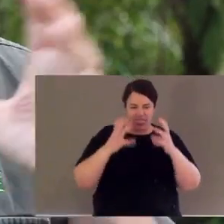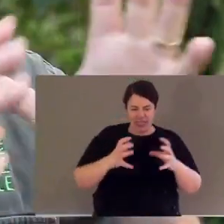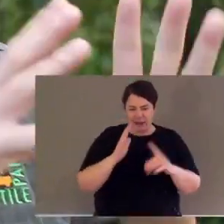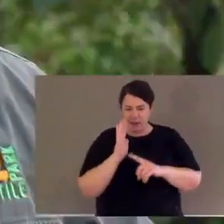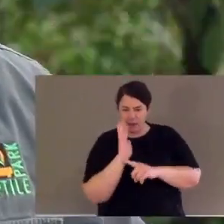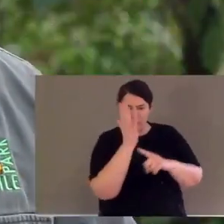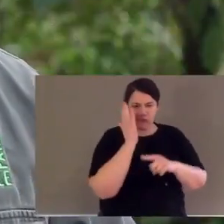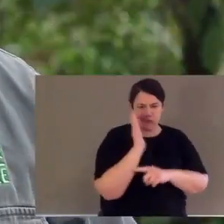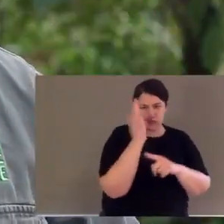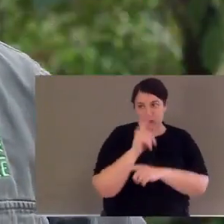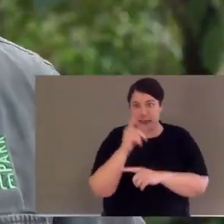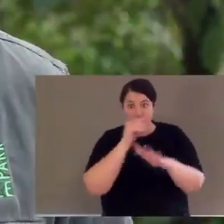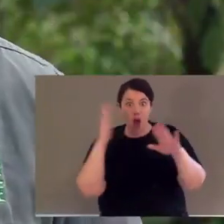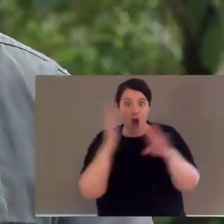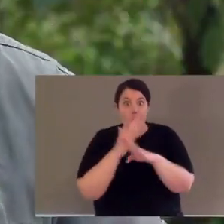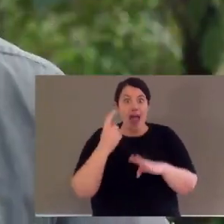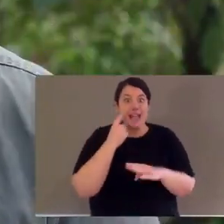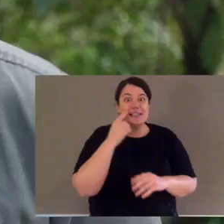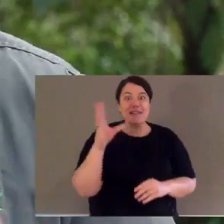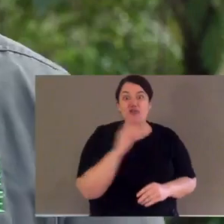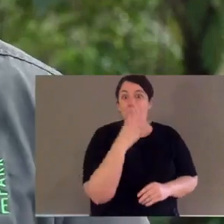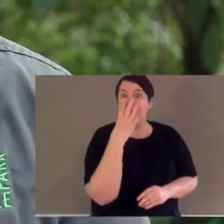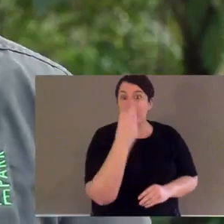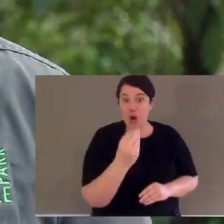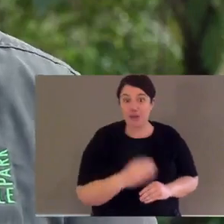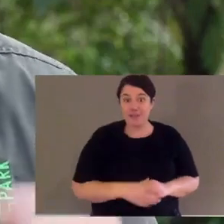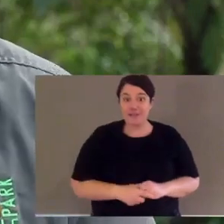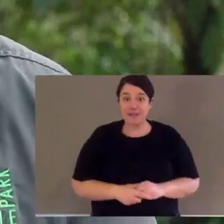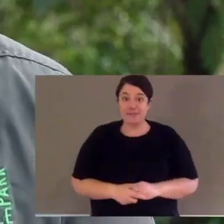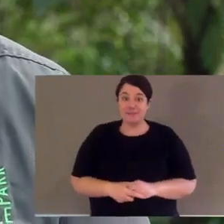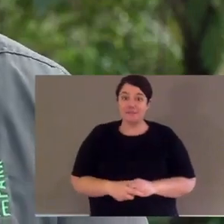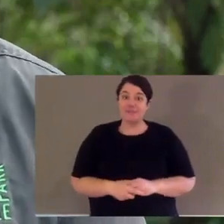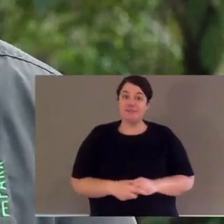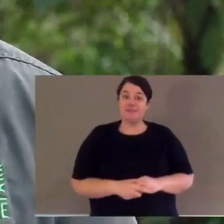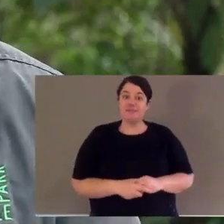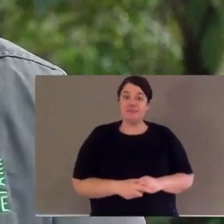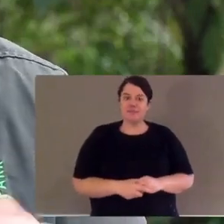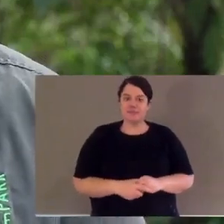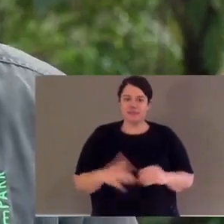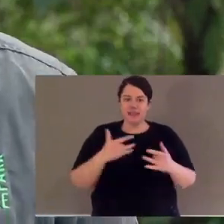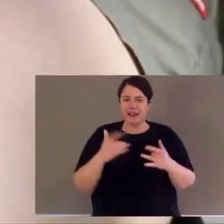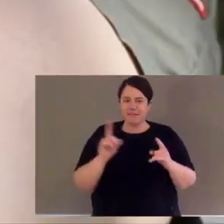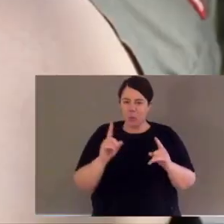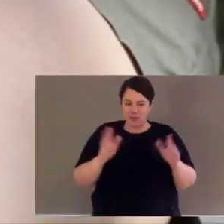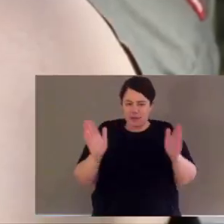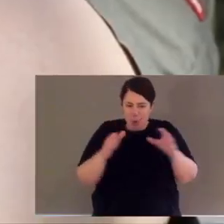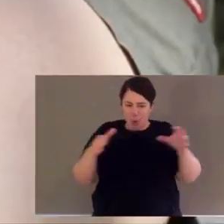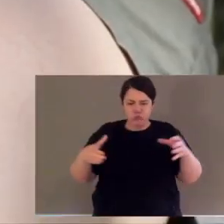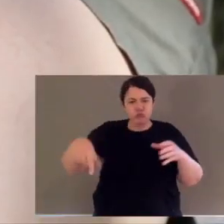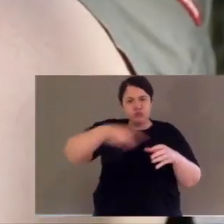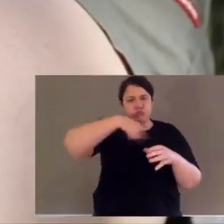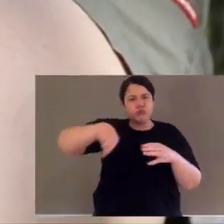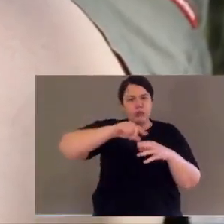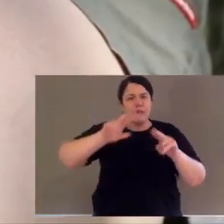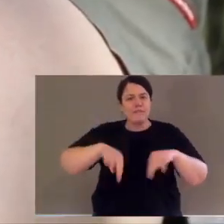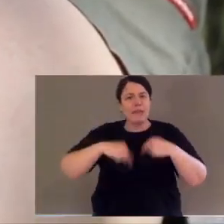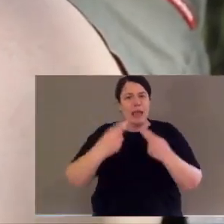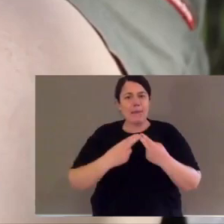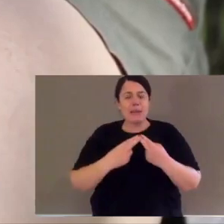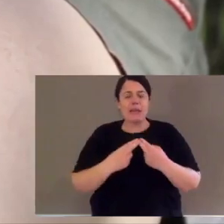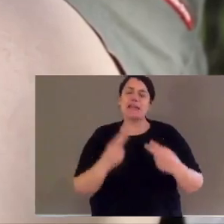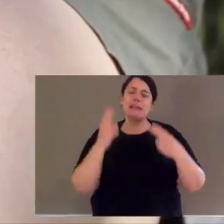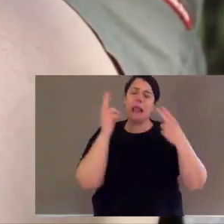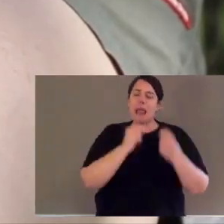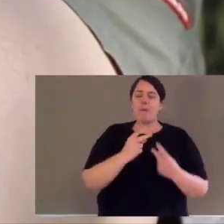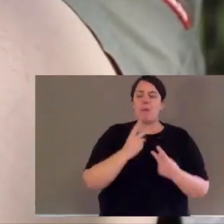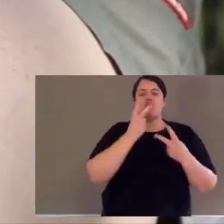reason they're not extinct yet, because in that dense forest, they can hide from the feral pest like a fox. Palmer wallabies will live